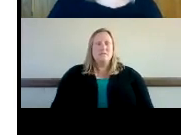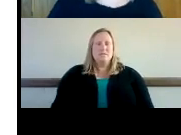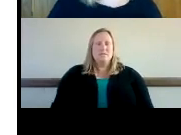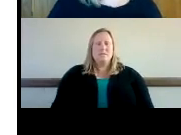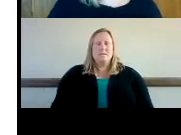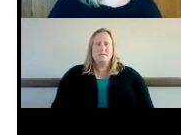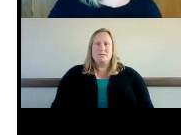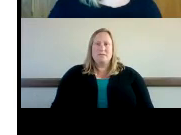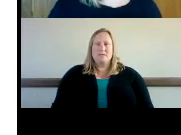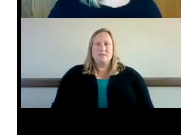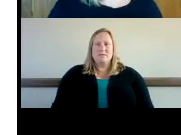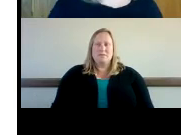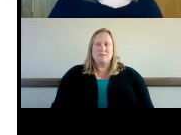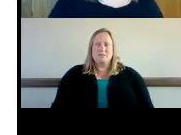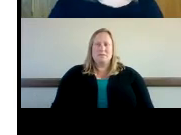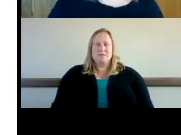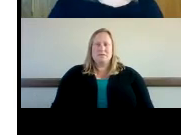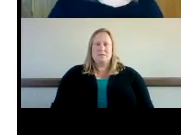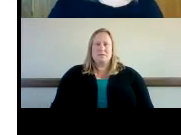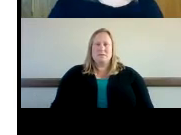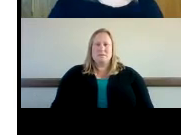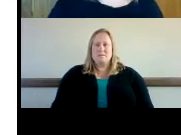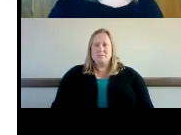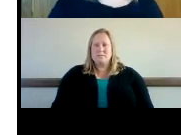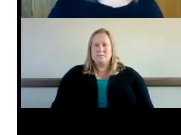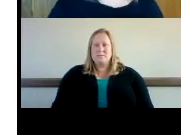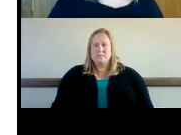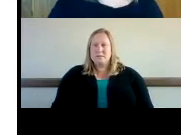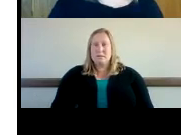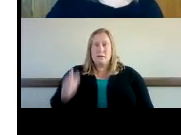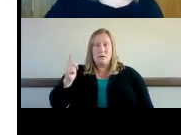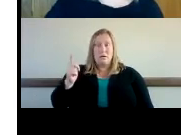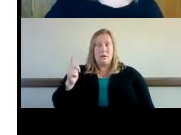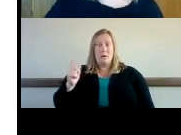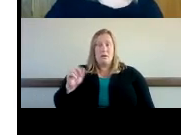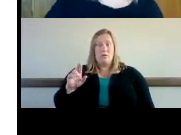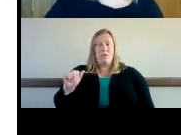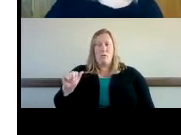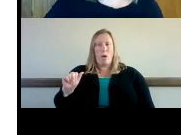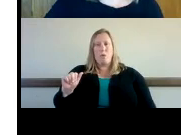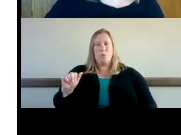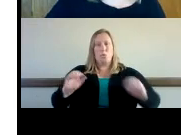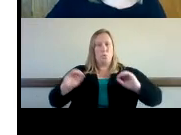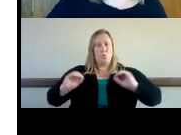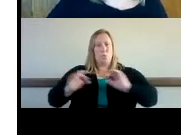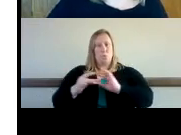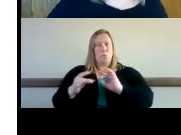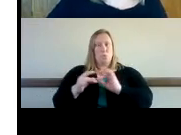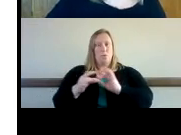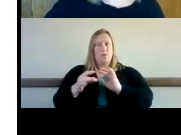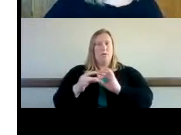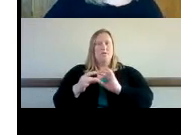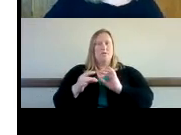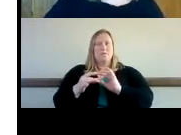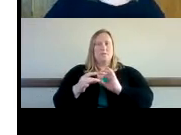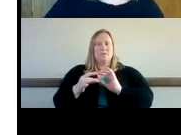neither am i so i think we're good well if someone does chime in i'll pop in and let you know all right